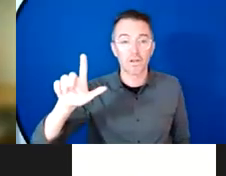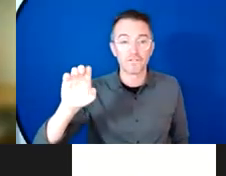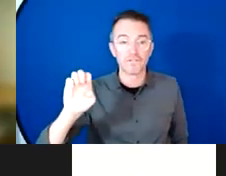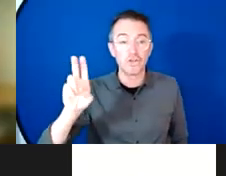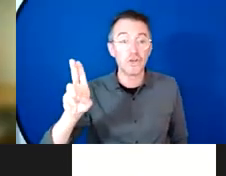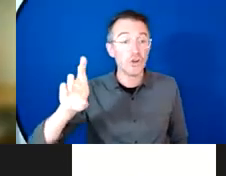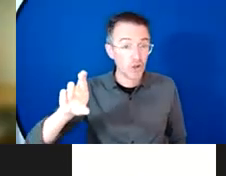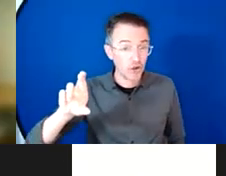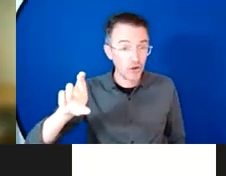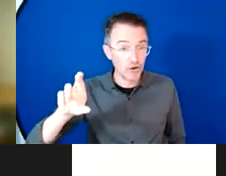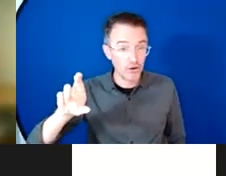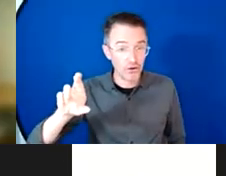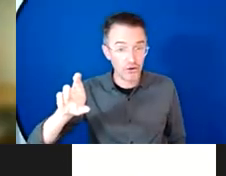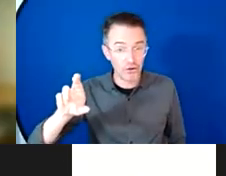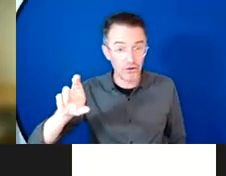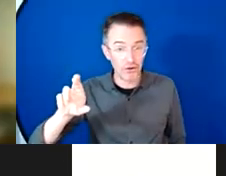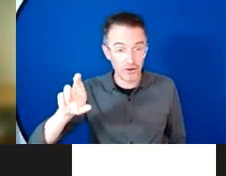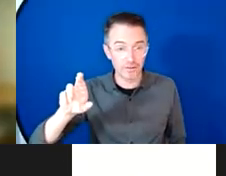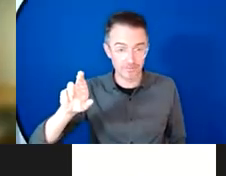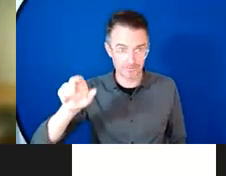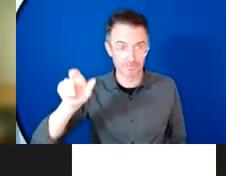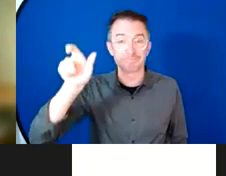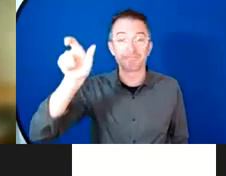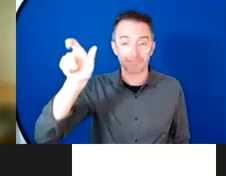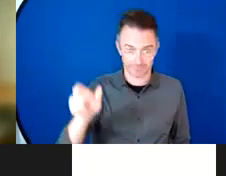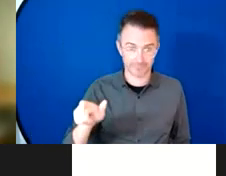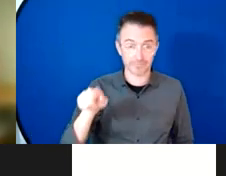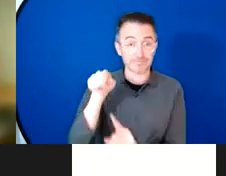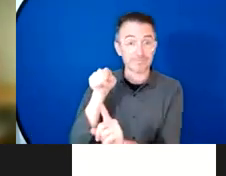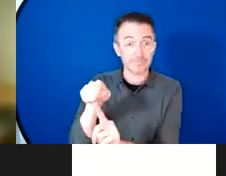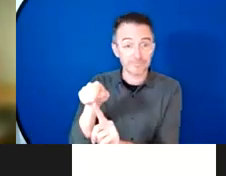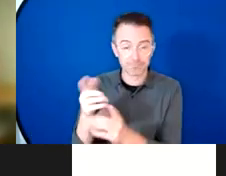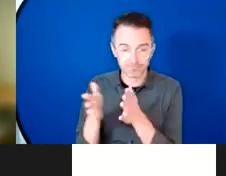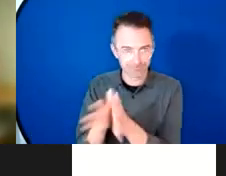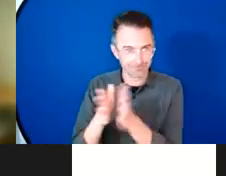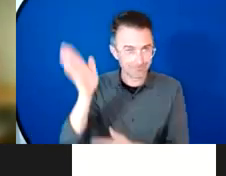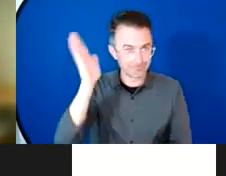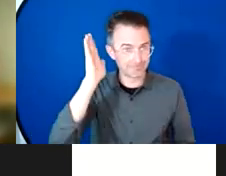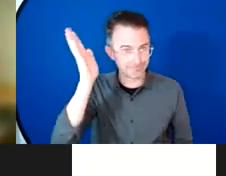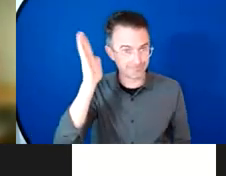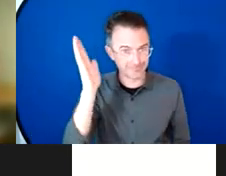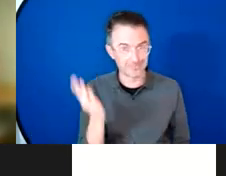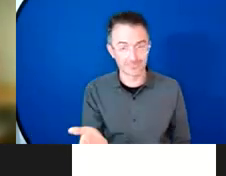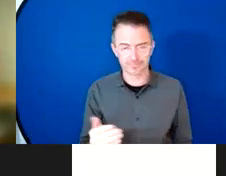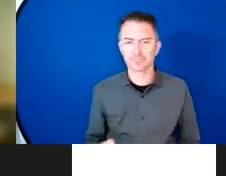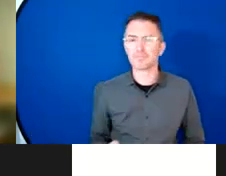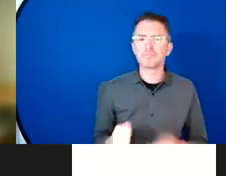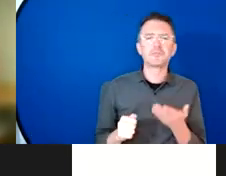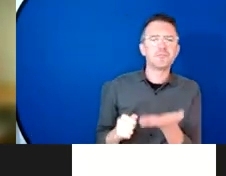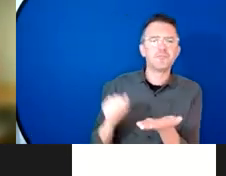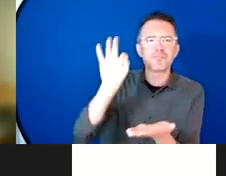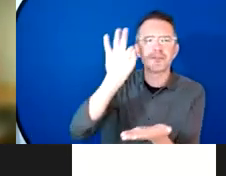you know you had some of the research that Divya and Angela spoke to and and really